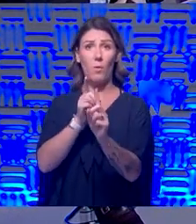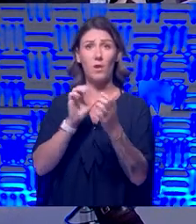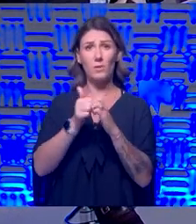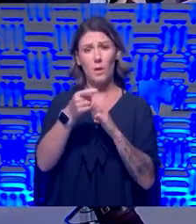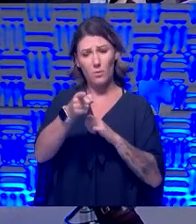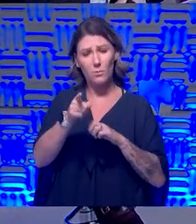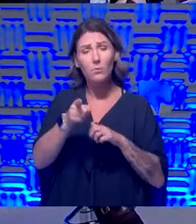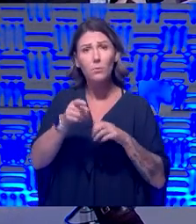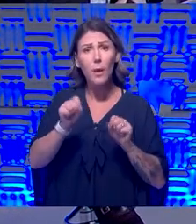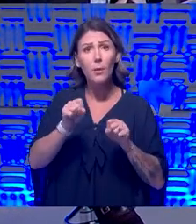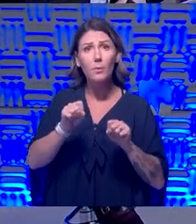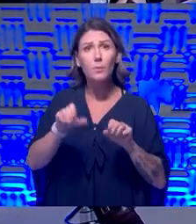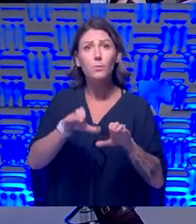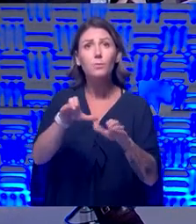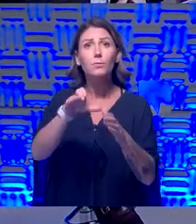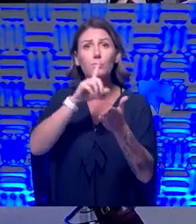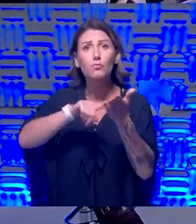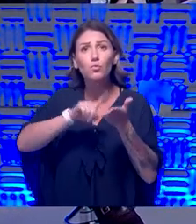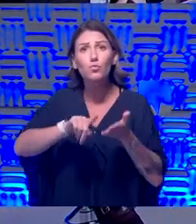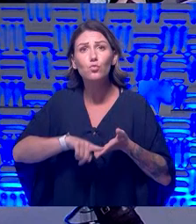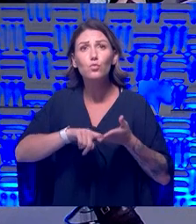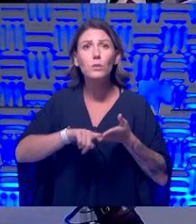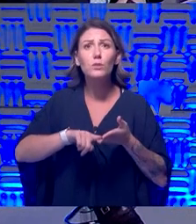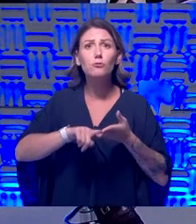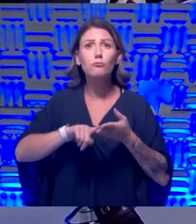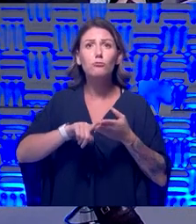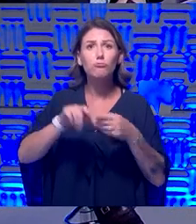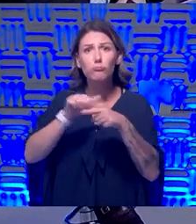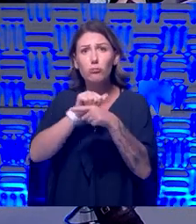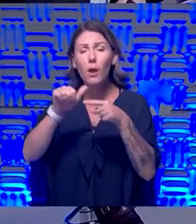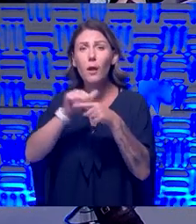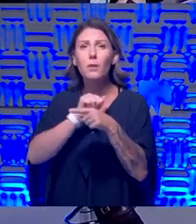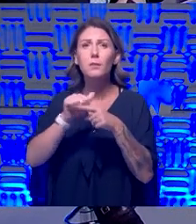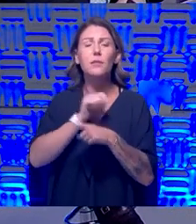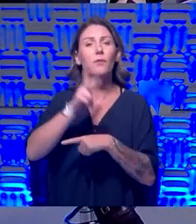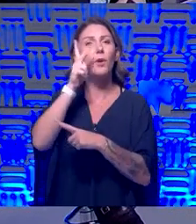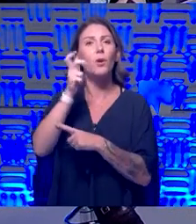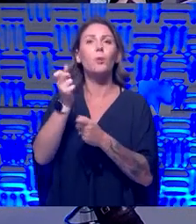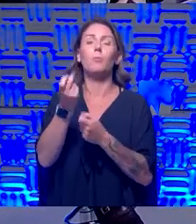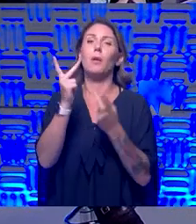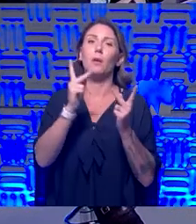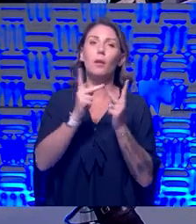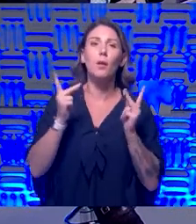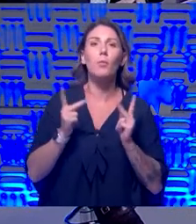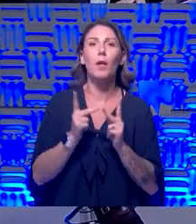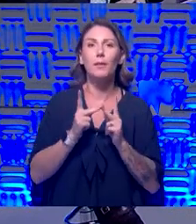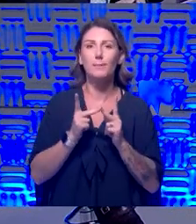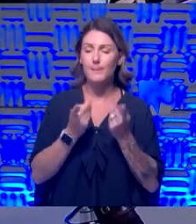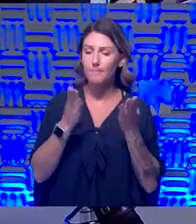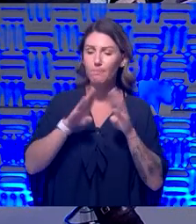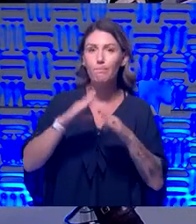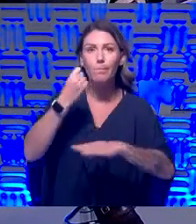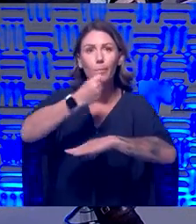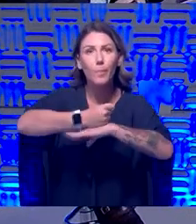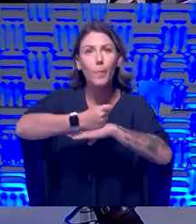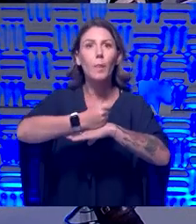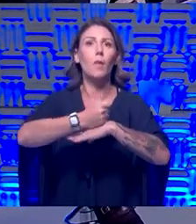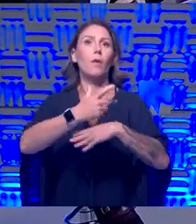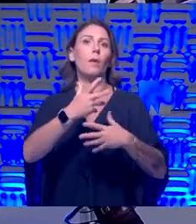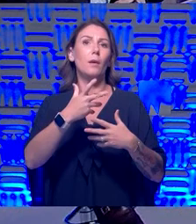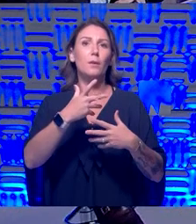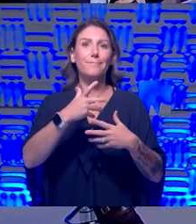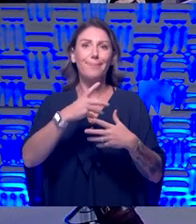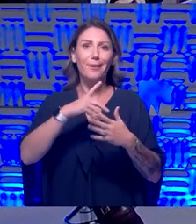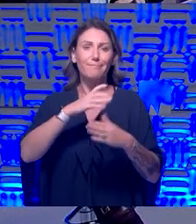research trials during the age of COVID? Because I've heard some places shutting down clinical trials and not wanting to worry about the loss of PPE